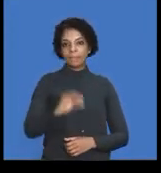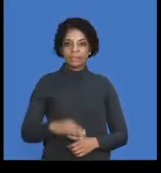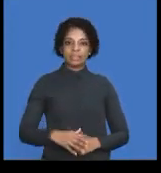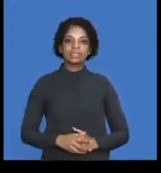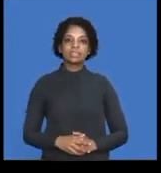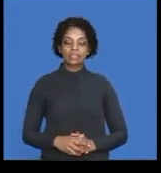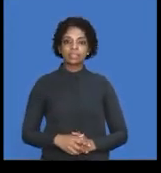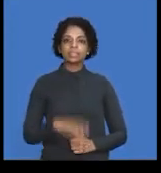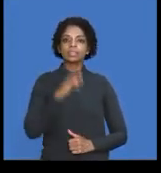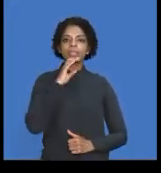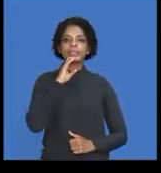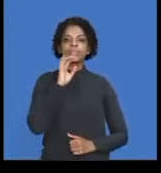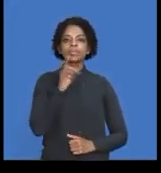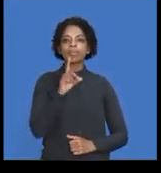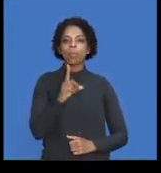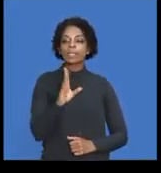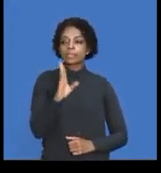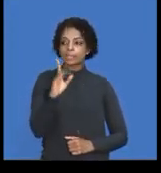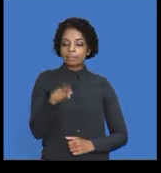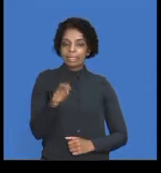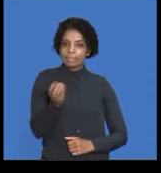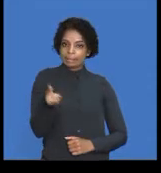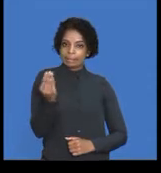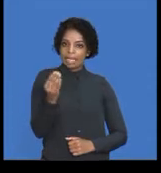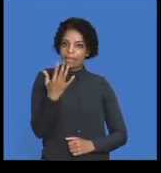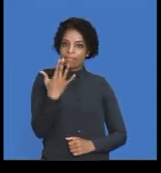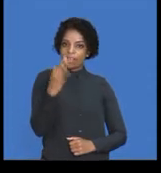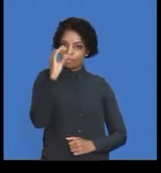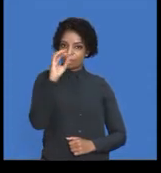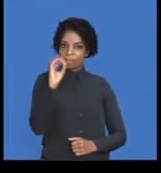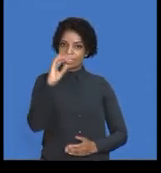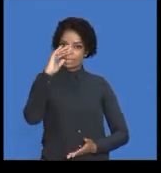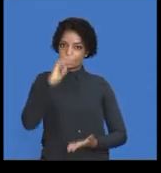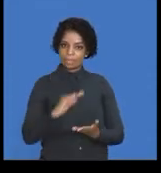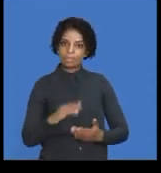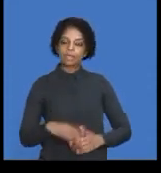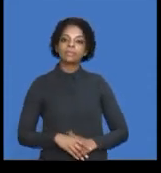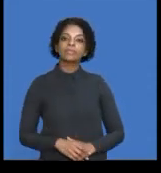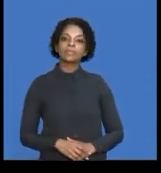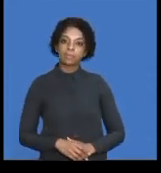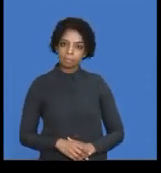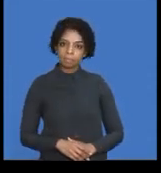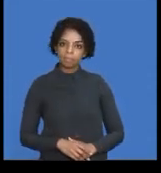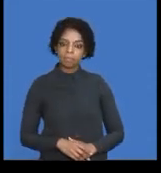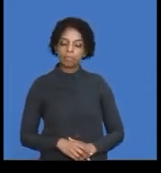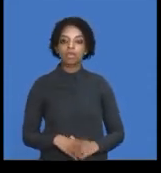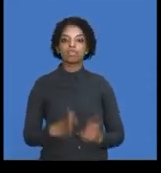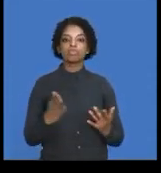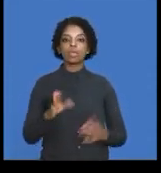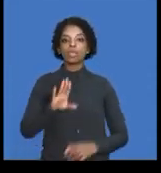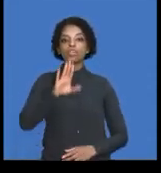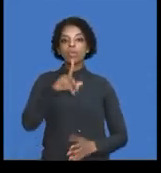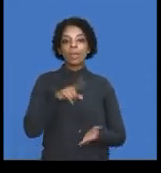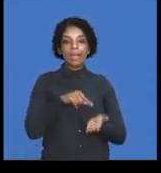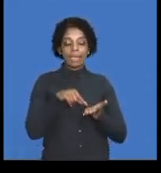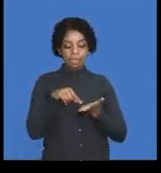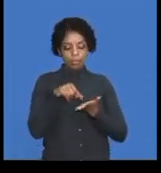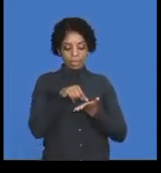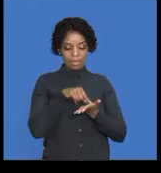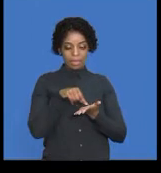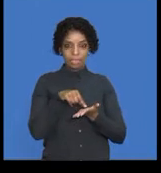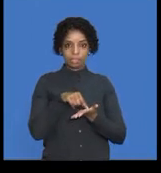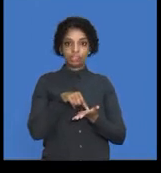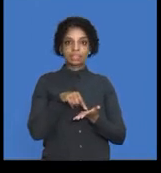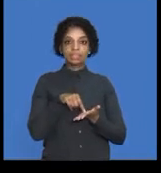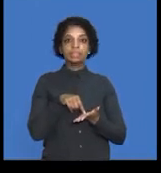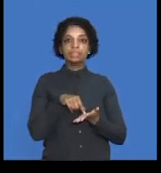they are entitled to a 5% discount. Therefore, in your calculation, the easier